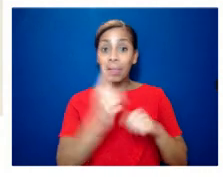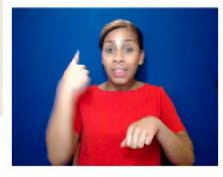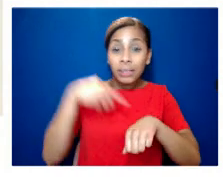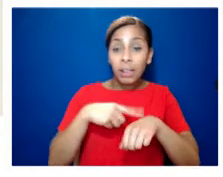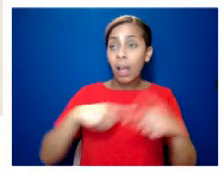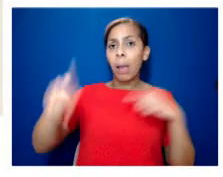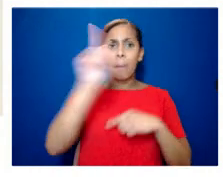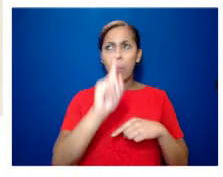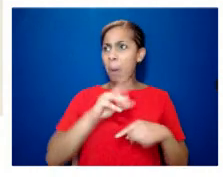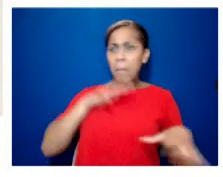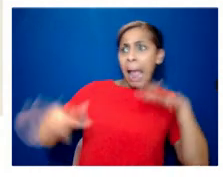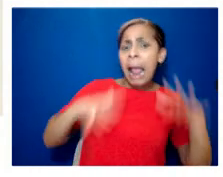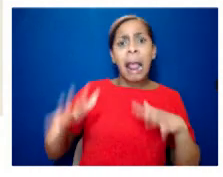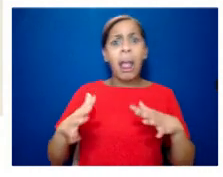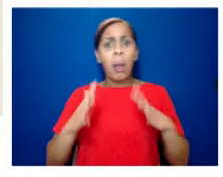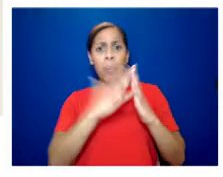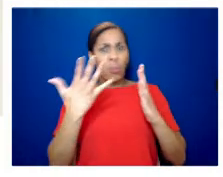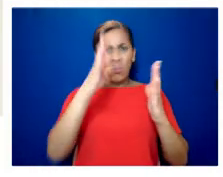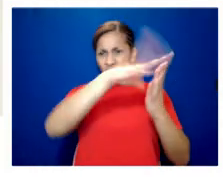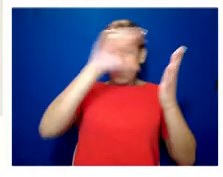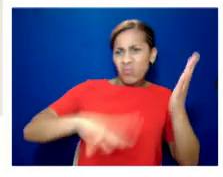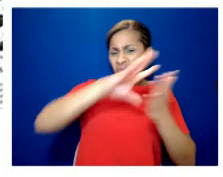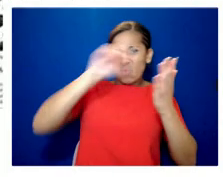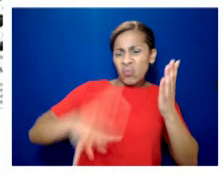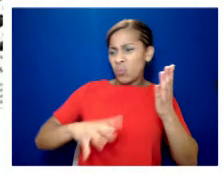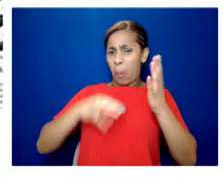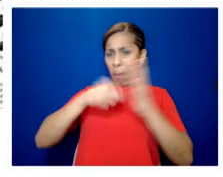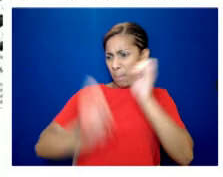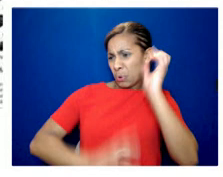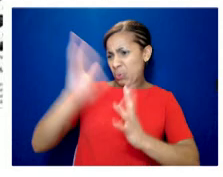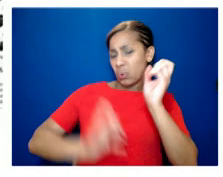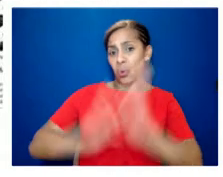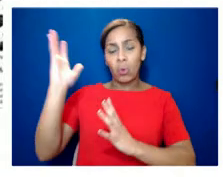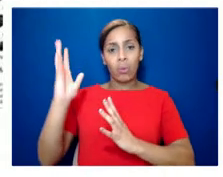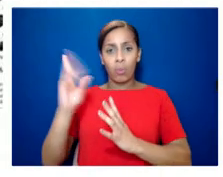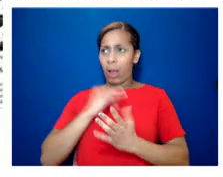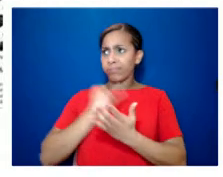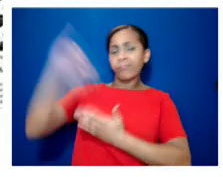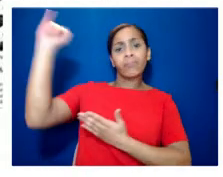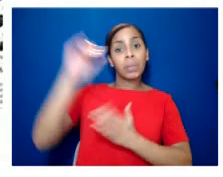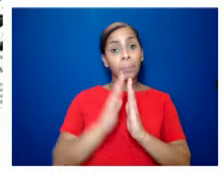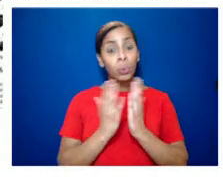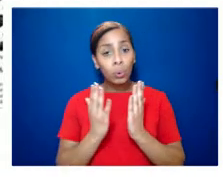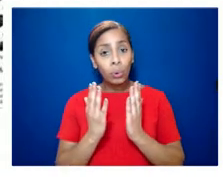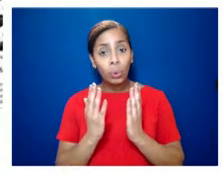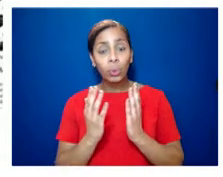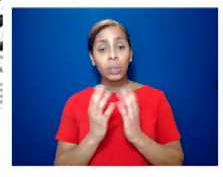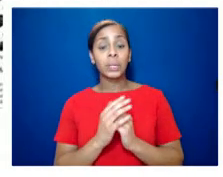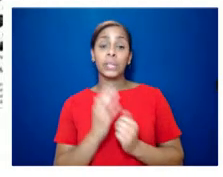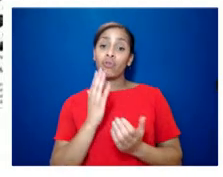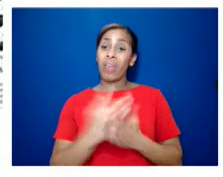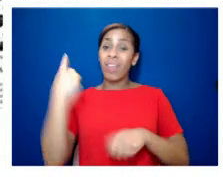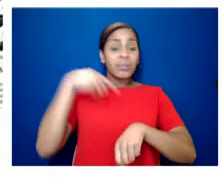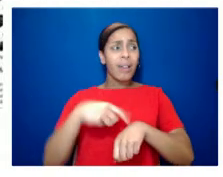the street to protest now this wasn't a particularly easy time i think to be gay um